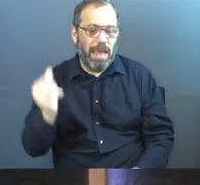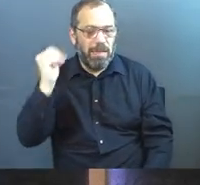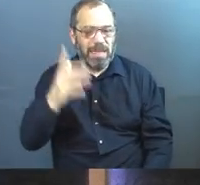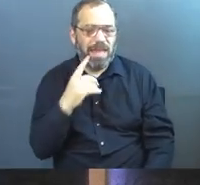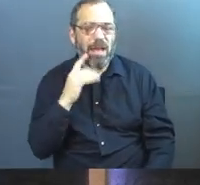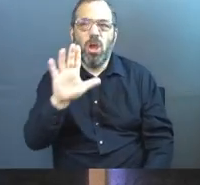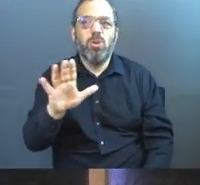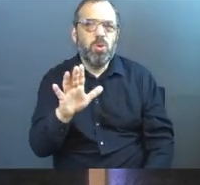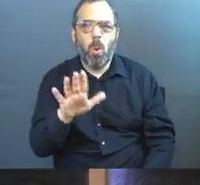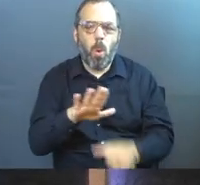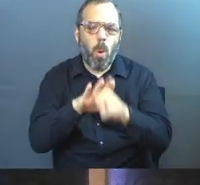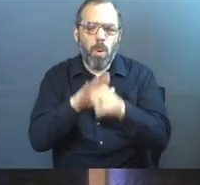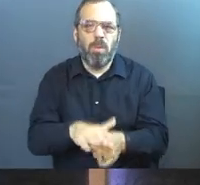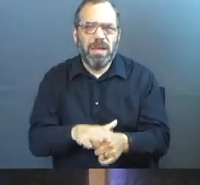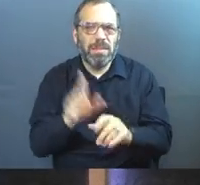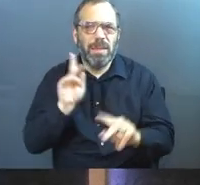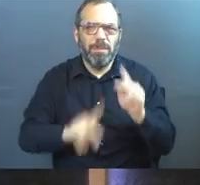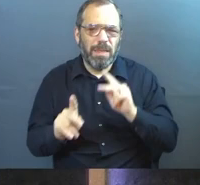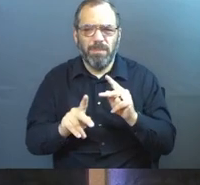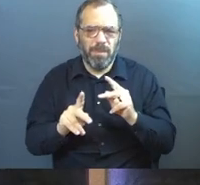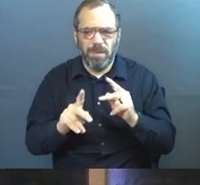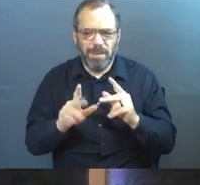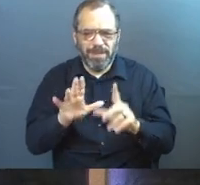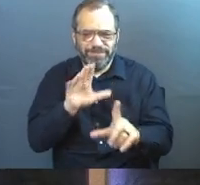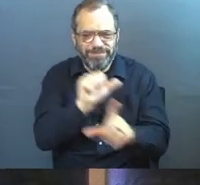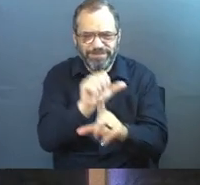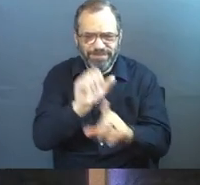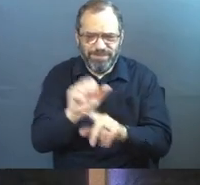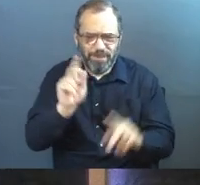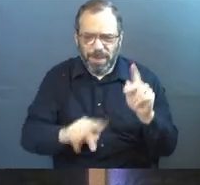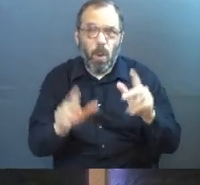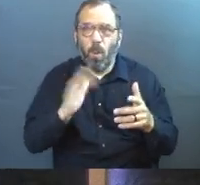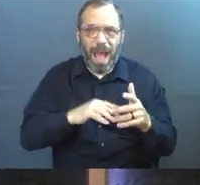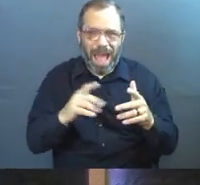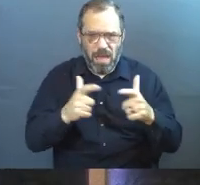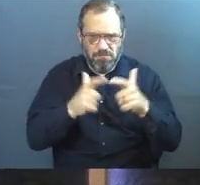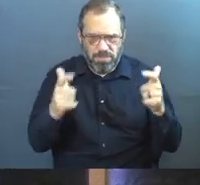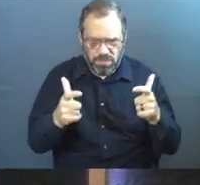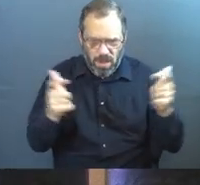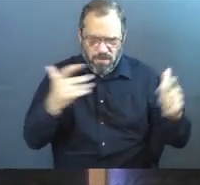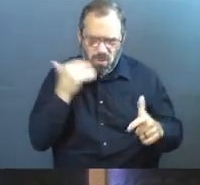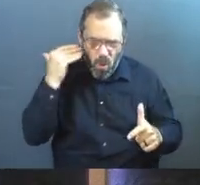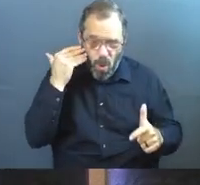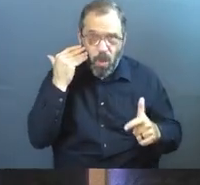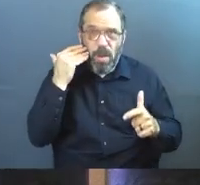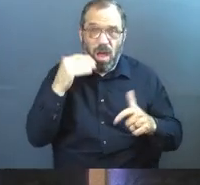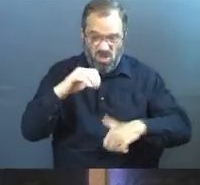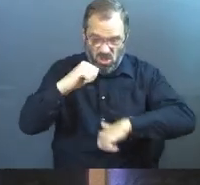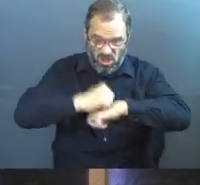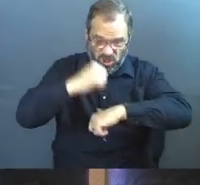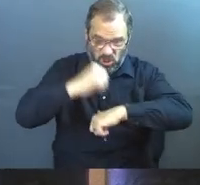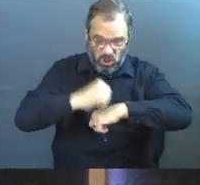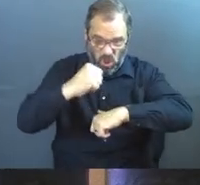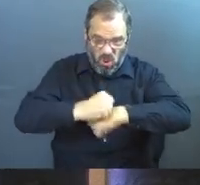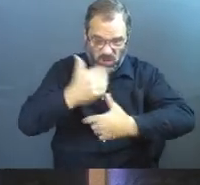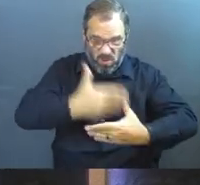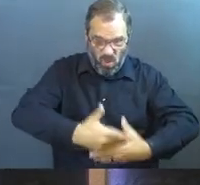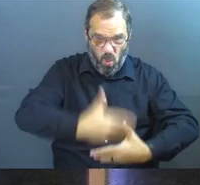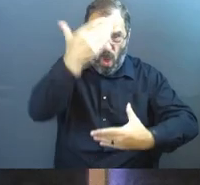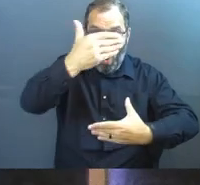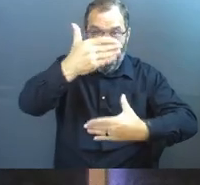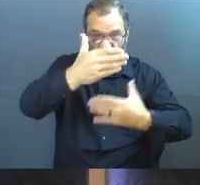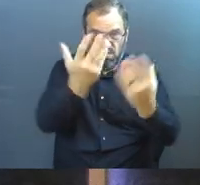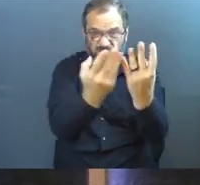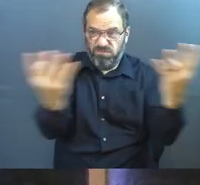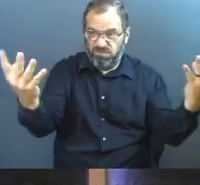God says, you're oppressing so many people and you're trapping so many people in debt so you can get bigger and bigger homes. And he says, the stones of the walls that are